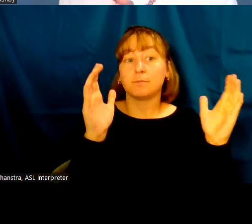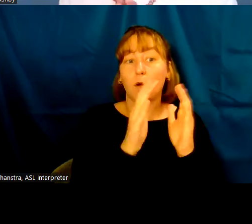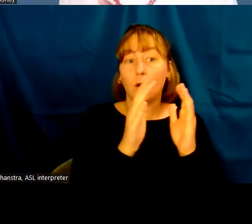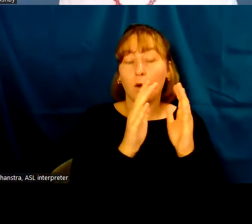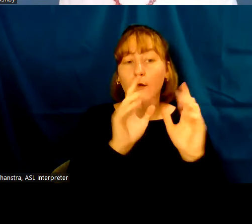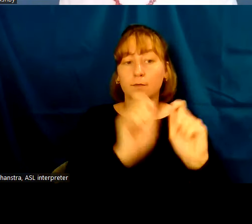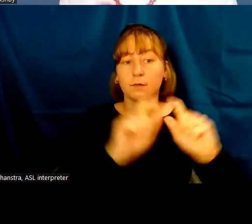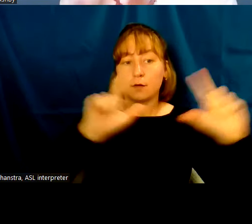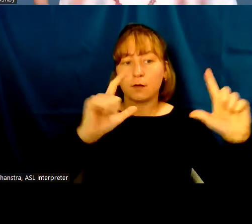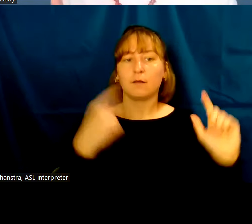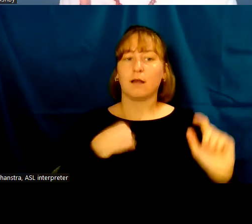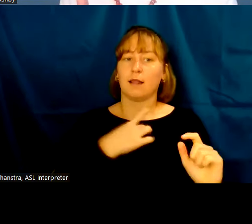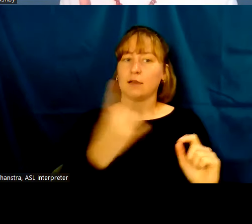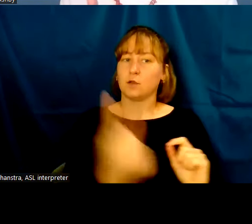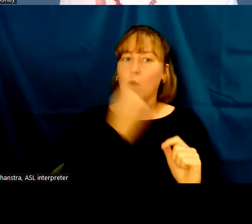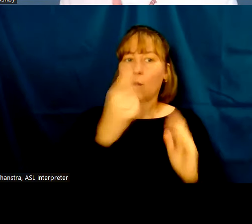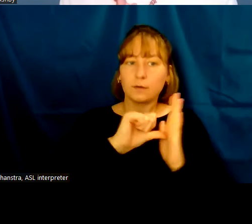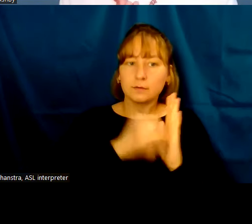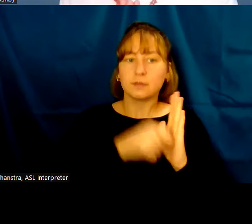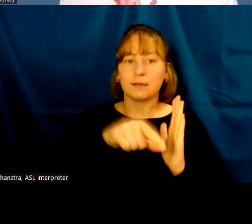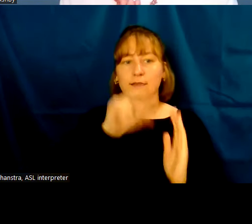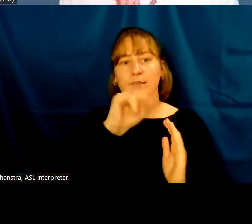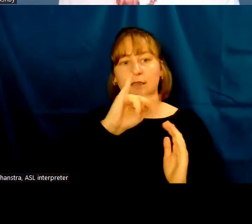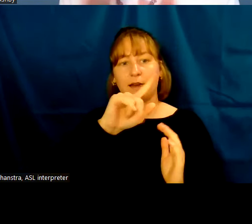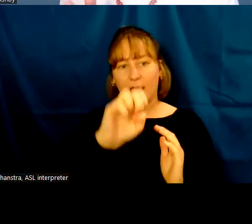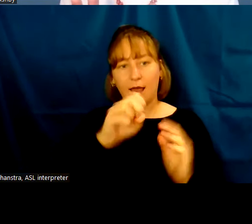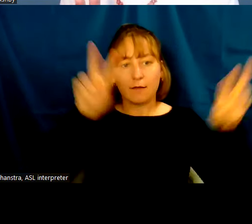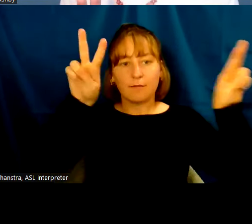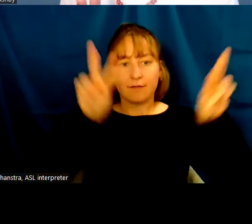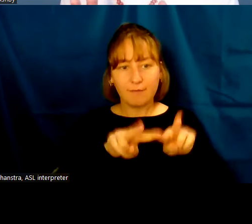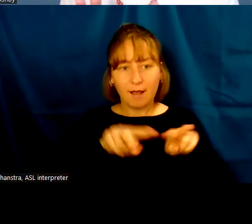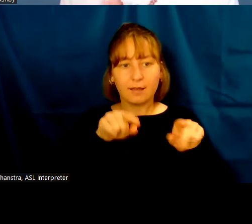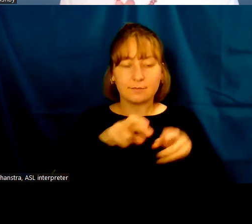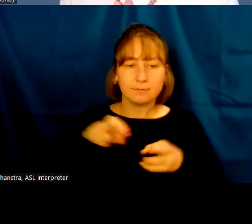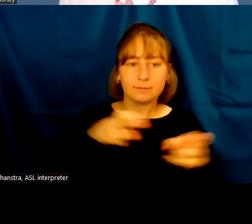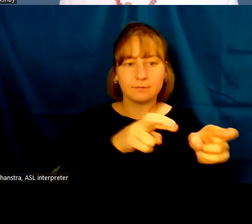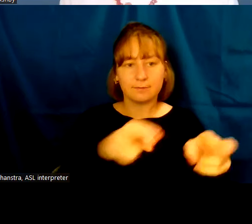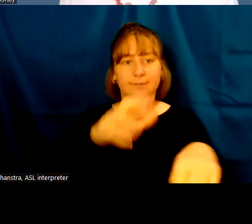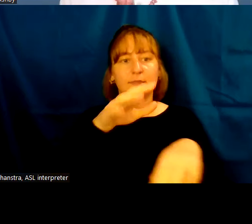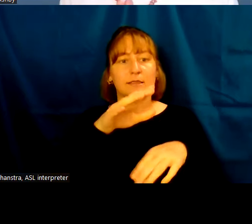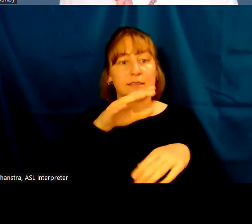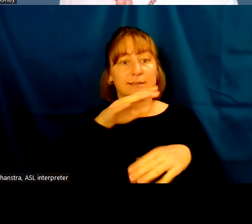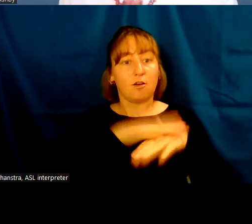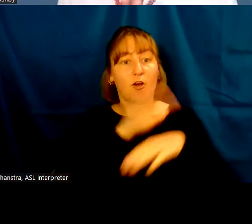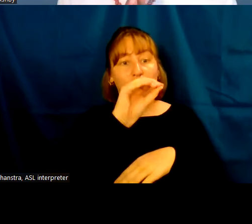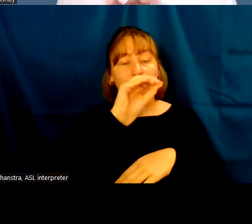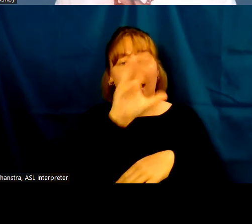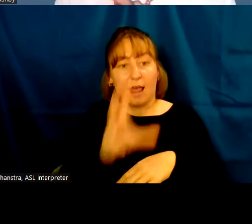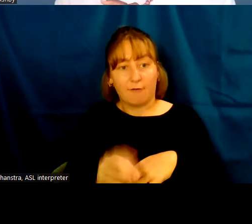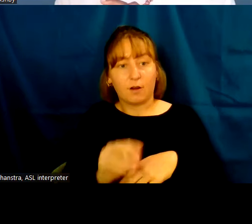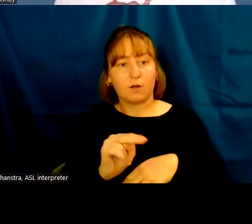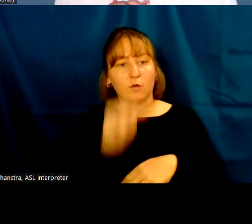always emphasize that this Nile Valley watershed is on the African continent, northeast